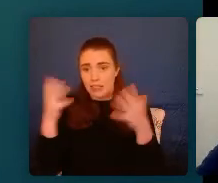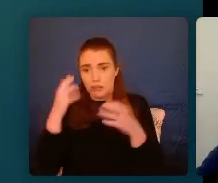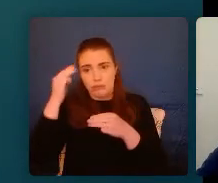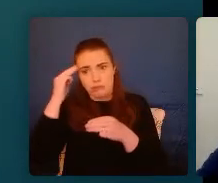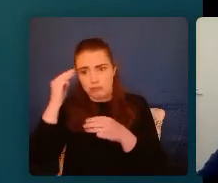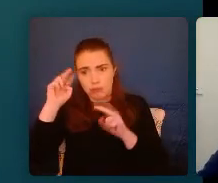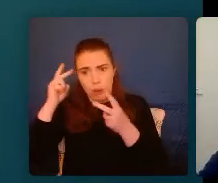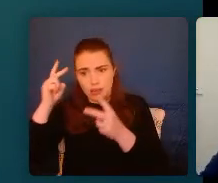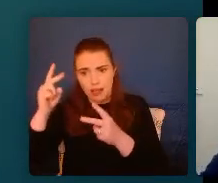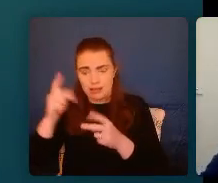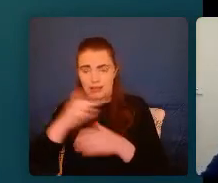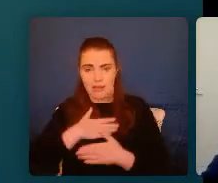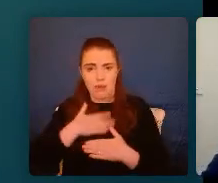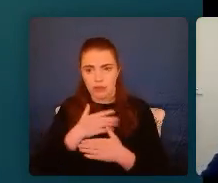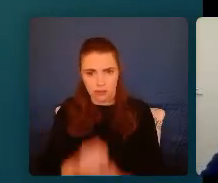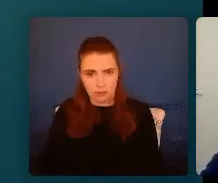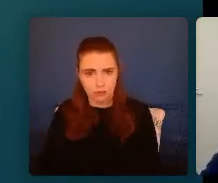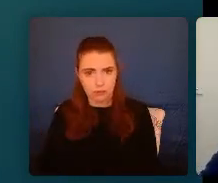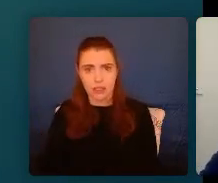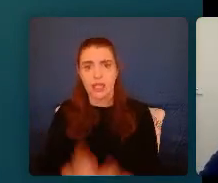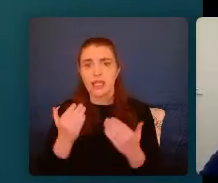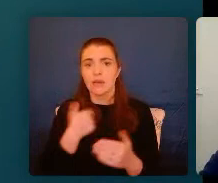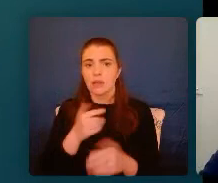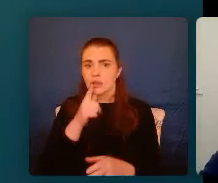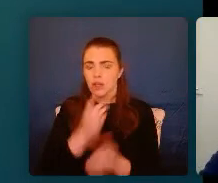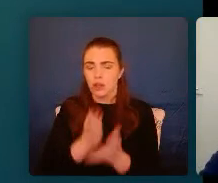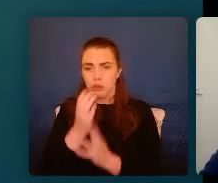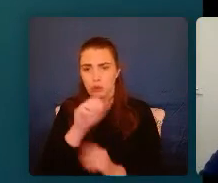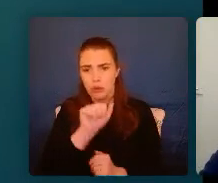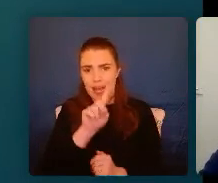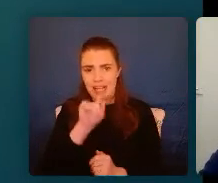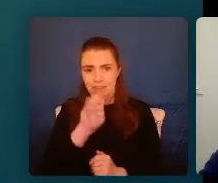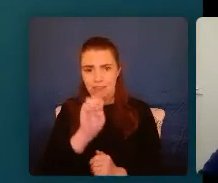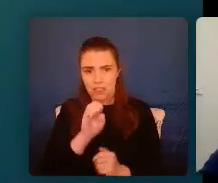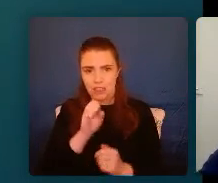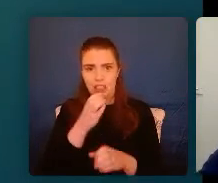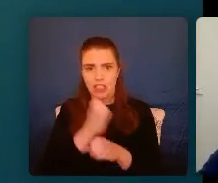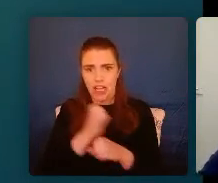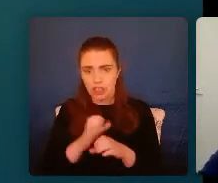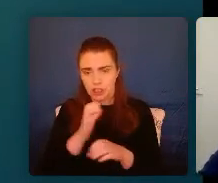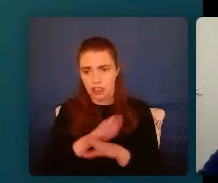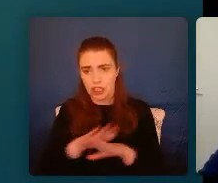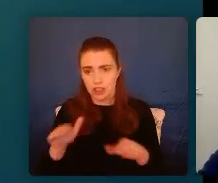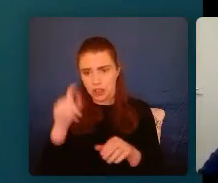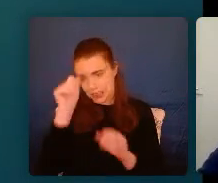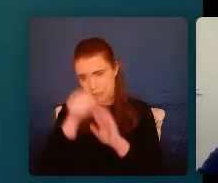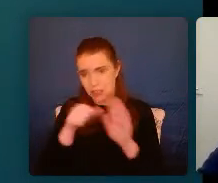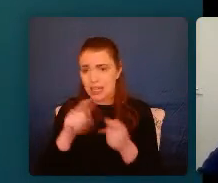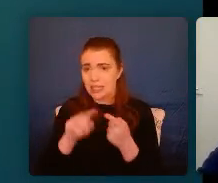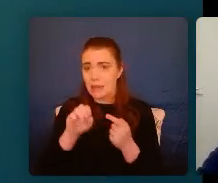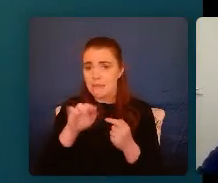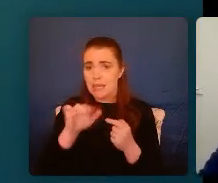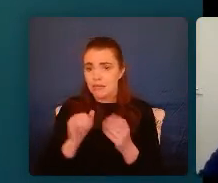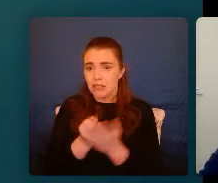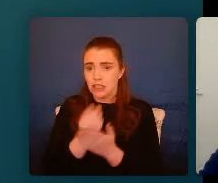We want to look at specifically adverse childhood experiences and examples of what they are. And there's plenty of those in Mary's story. So it